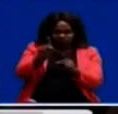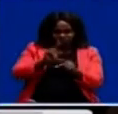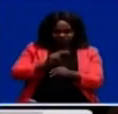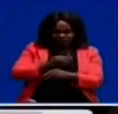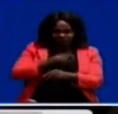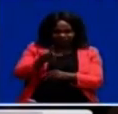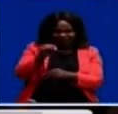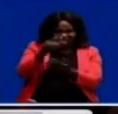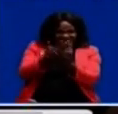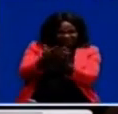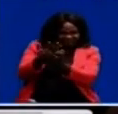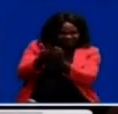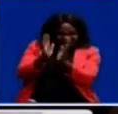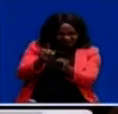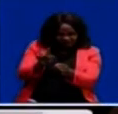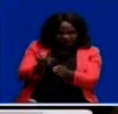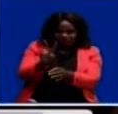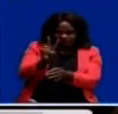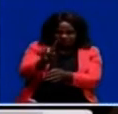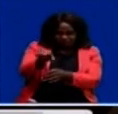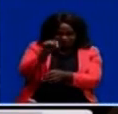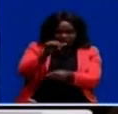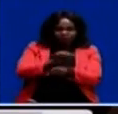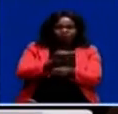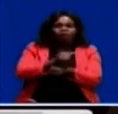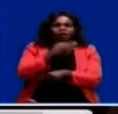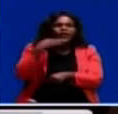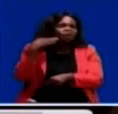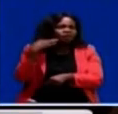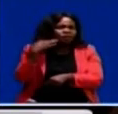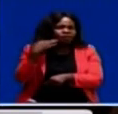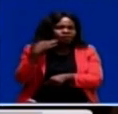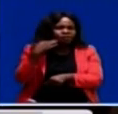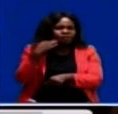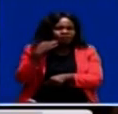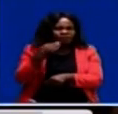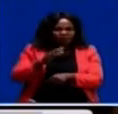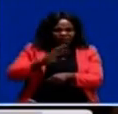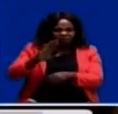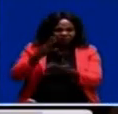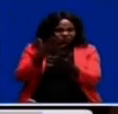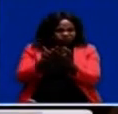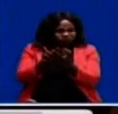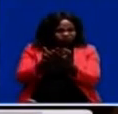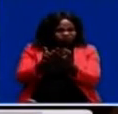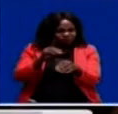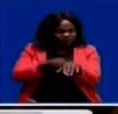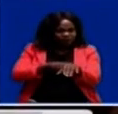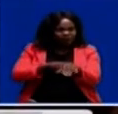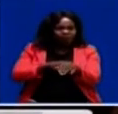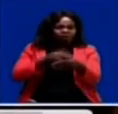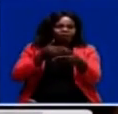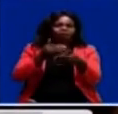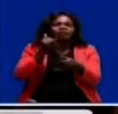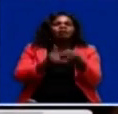working at the farm, and the job terms are almost coming to an end. But